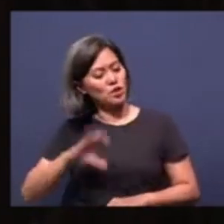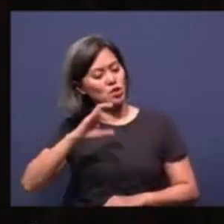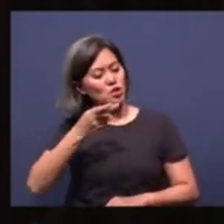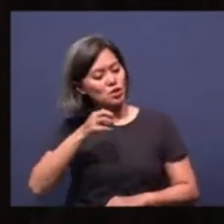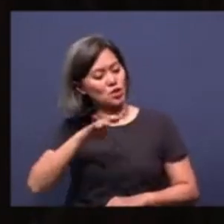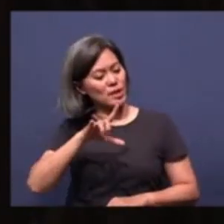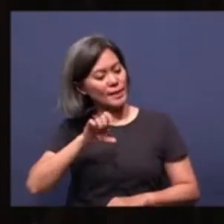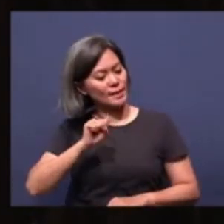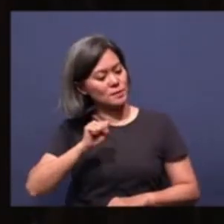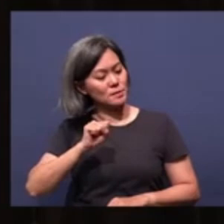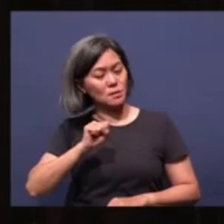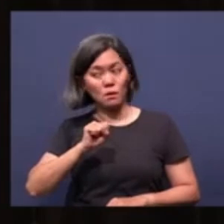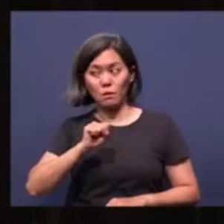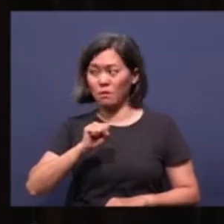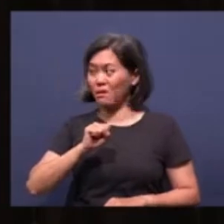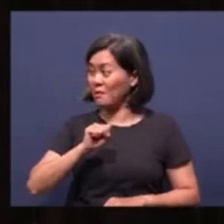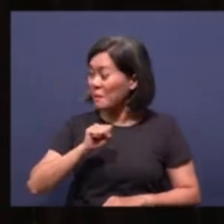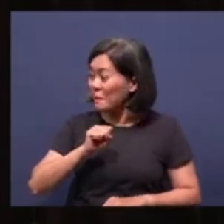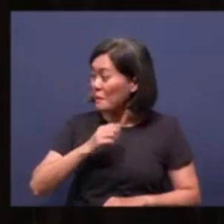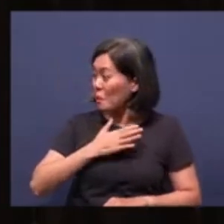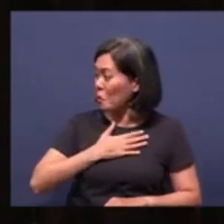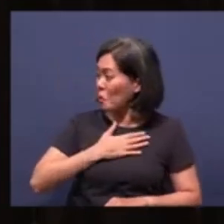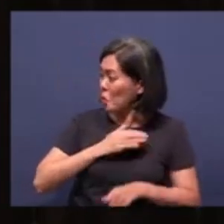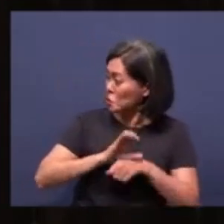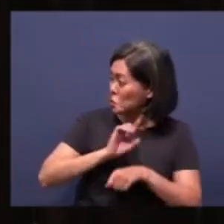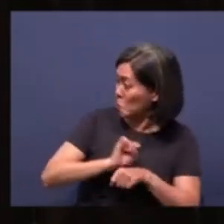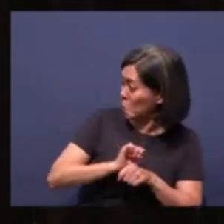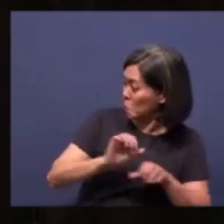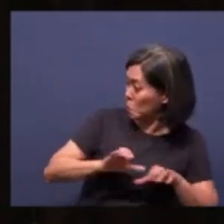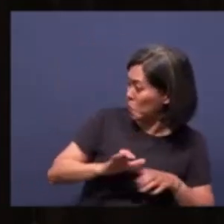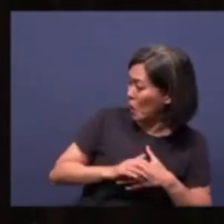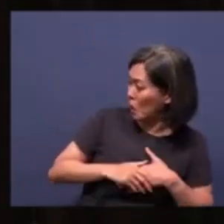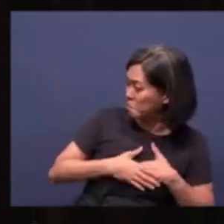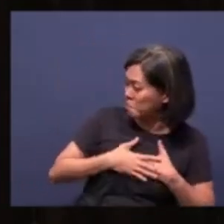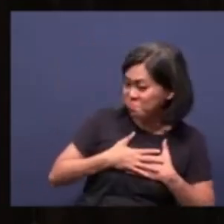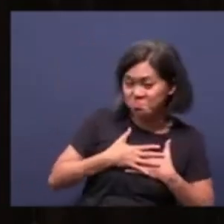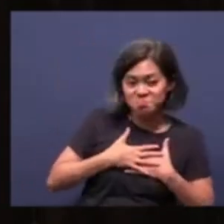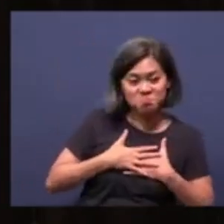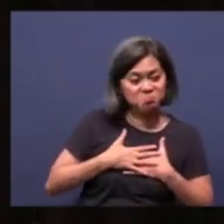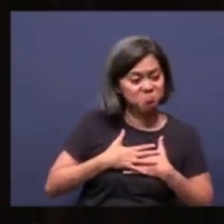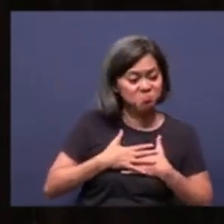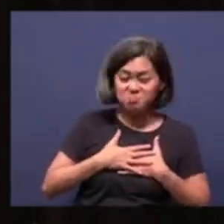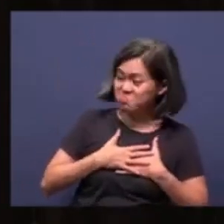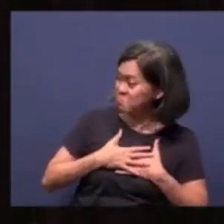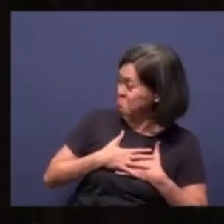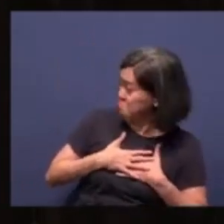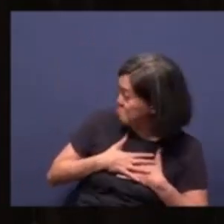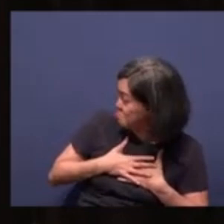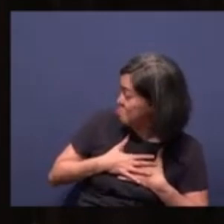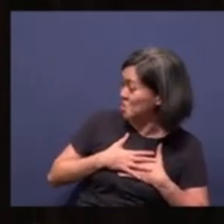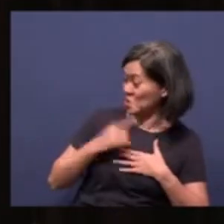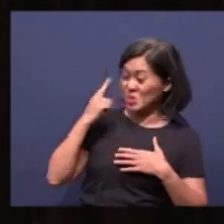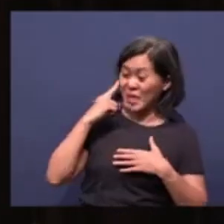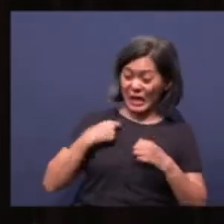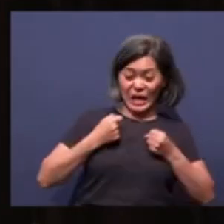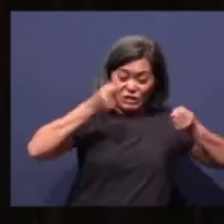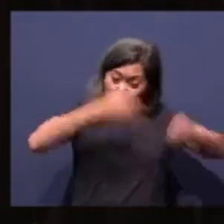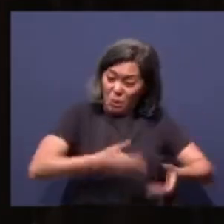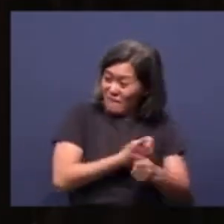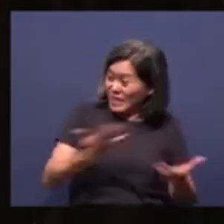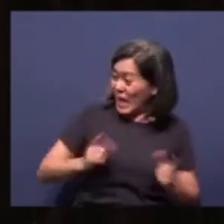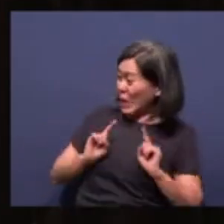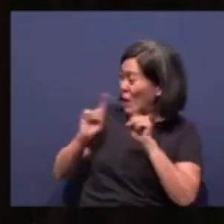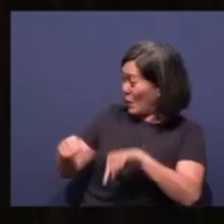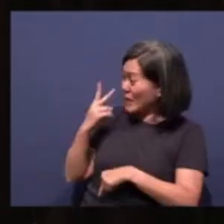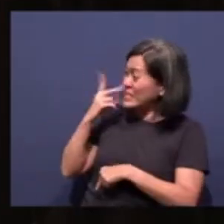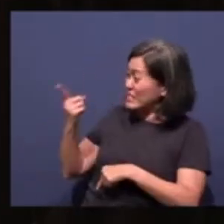And I thought, how? I've got church work to do, no? And said, you crazy, you think I can just drop everything and go and